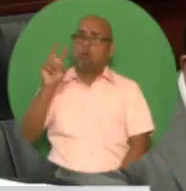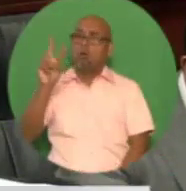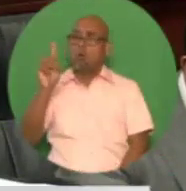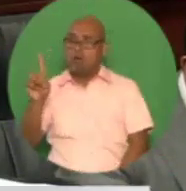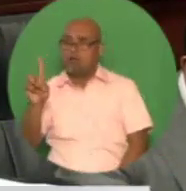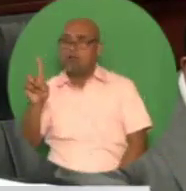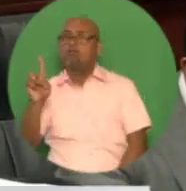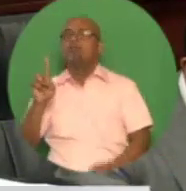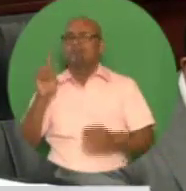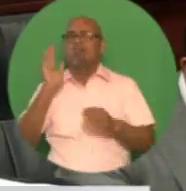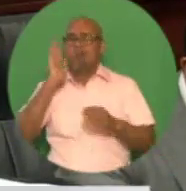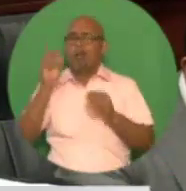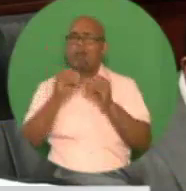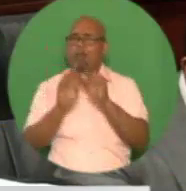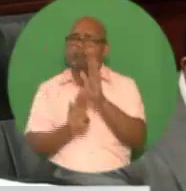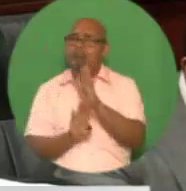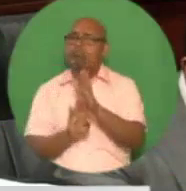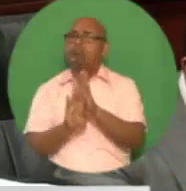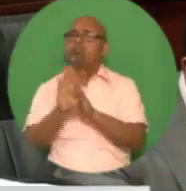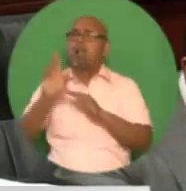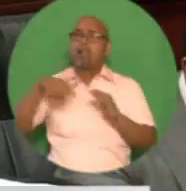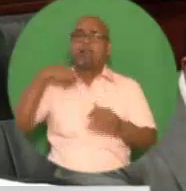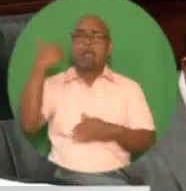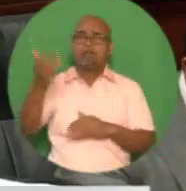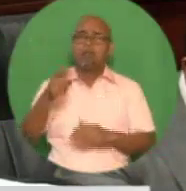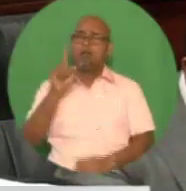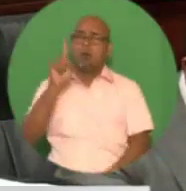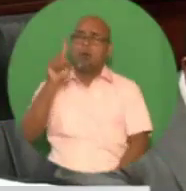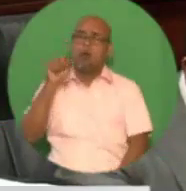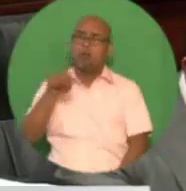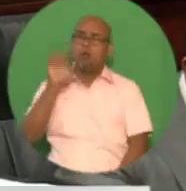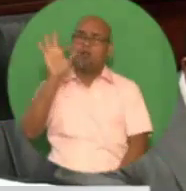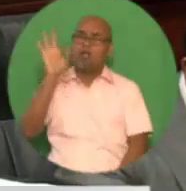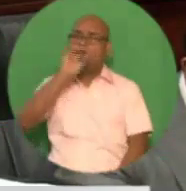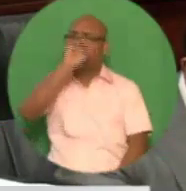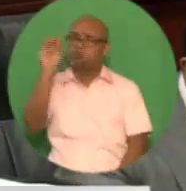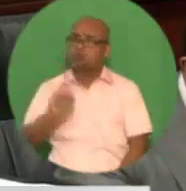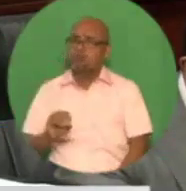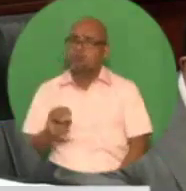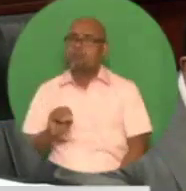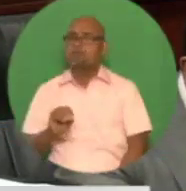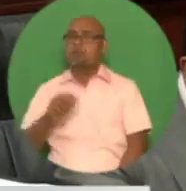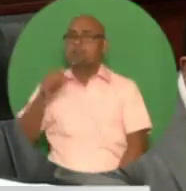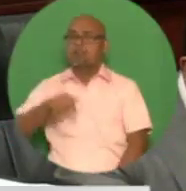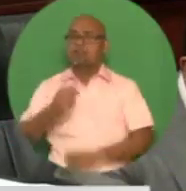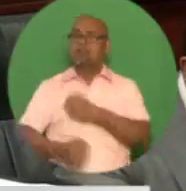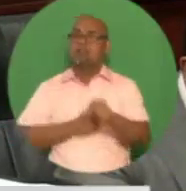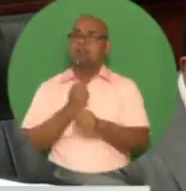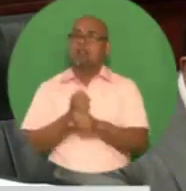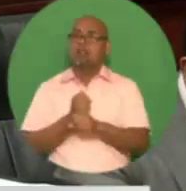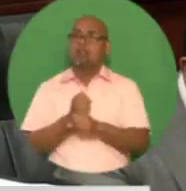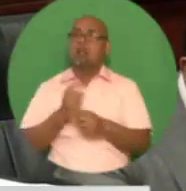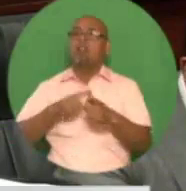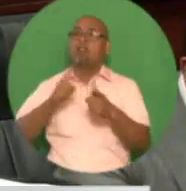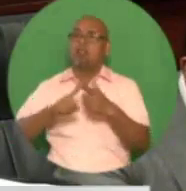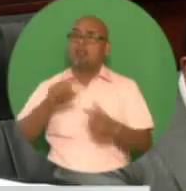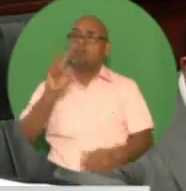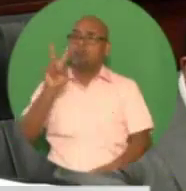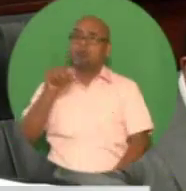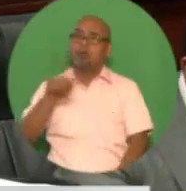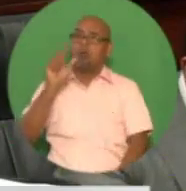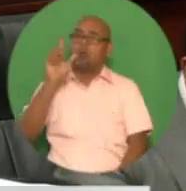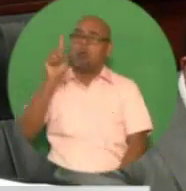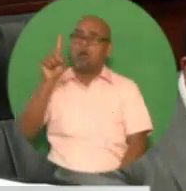.9 percent in 2018, reaching 2.1 percent in 2021. Increased levels of gas production will